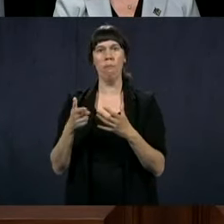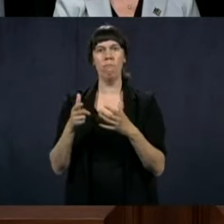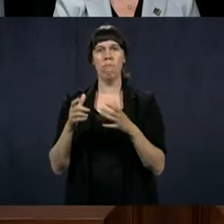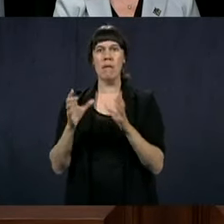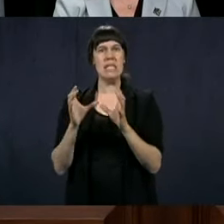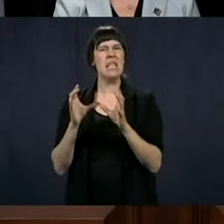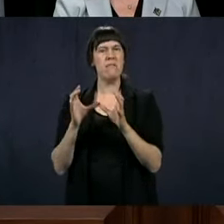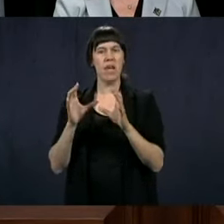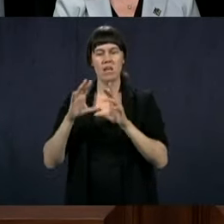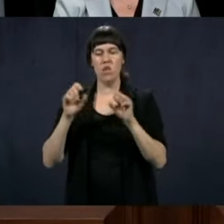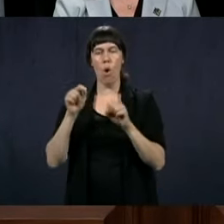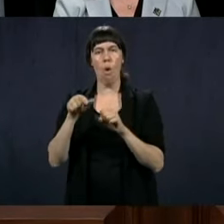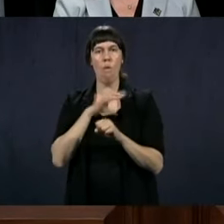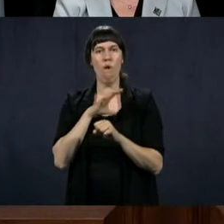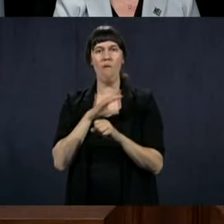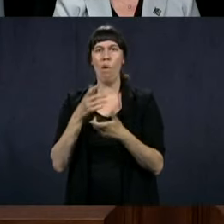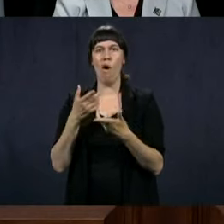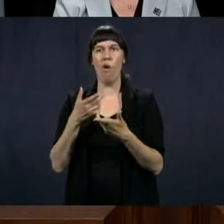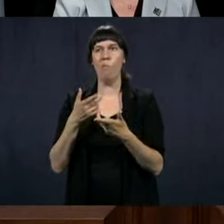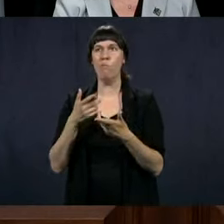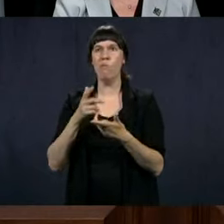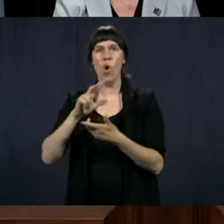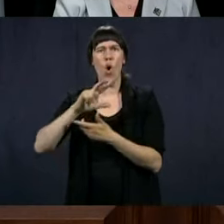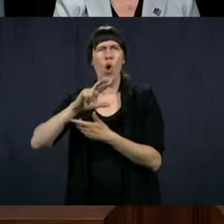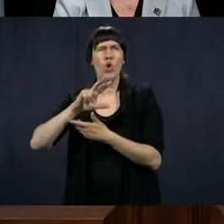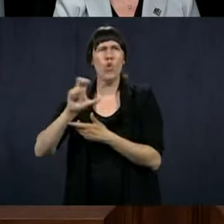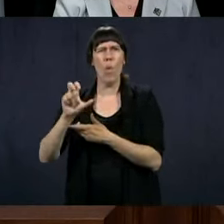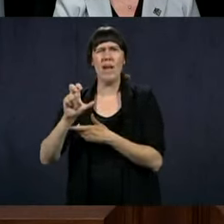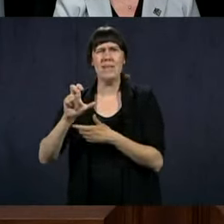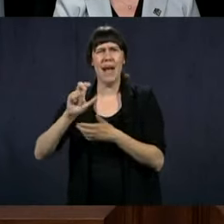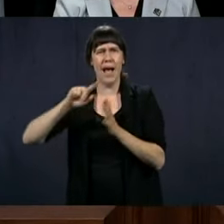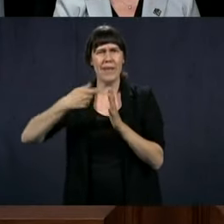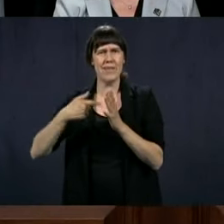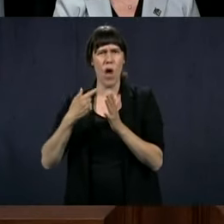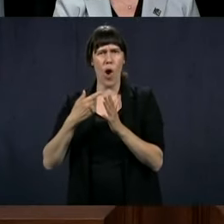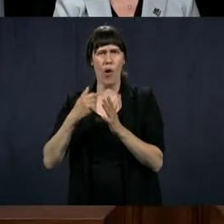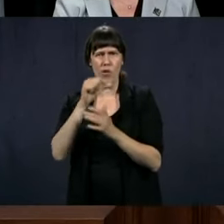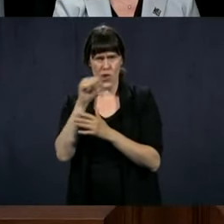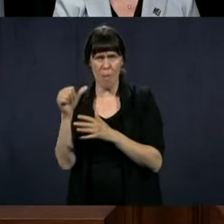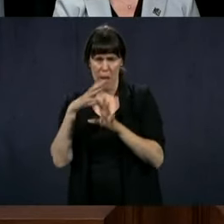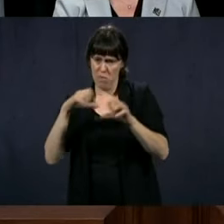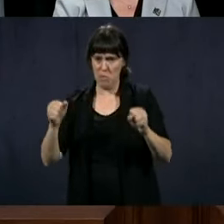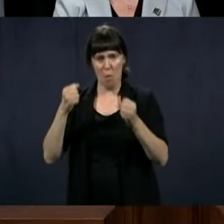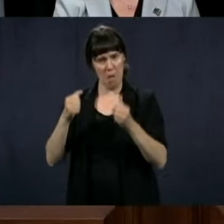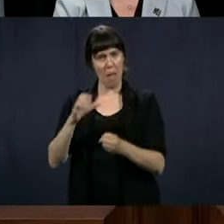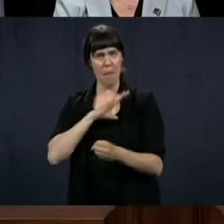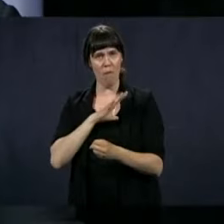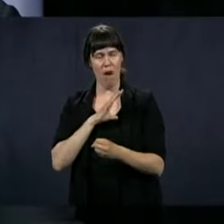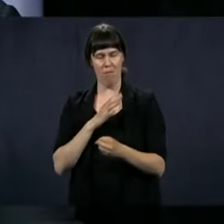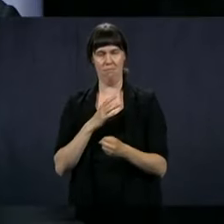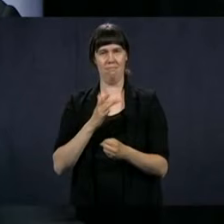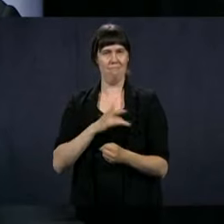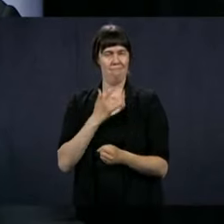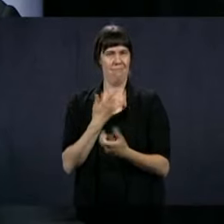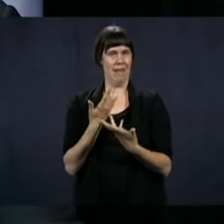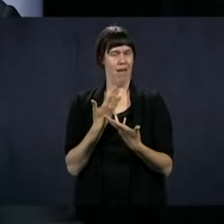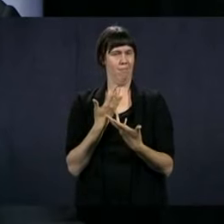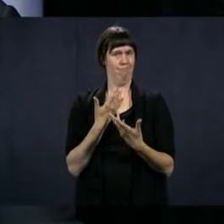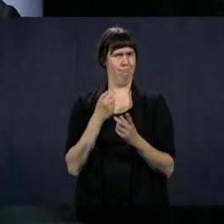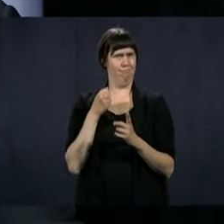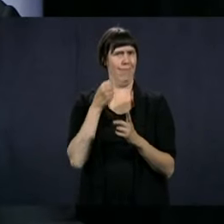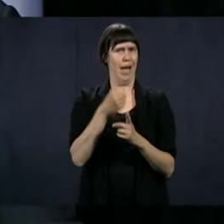that certification, but in an accelerated formula, 300 hours. Is that not going to create two categories